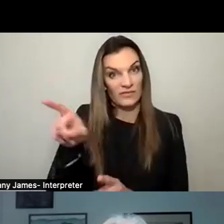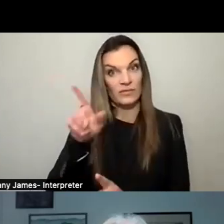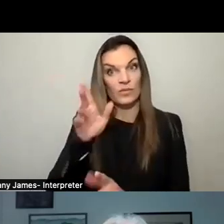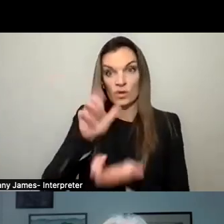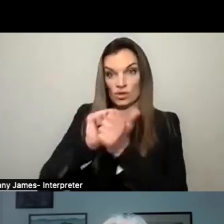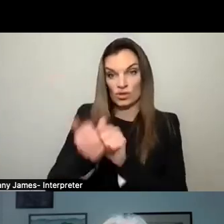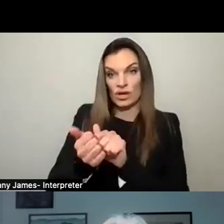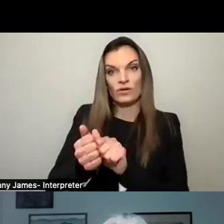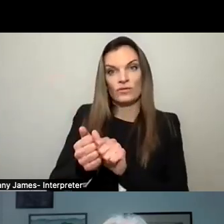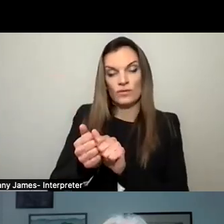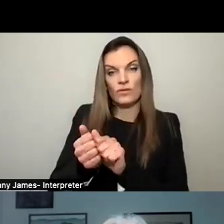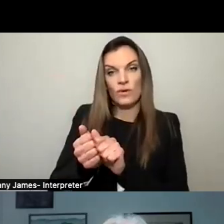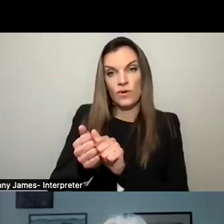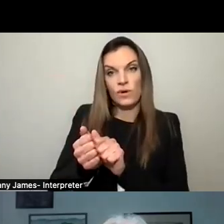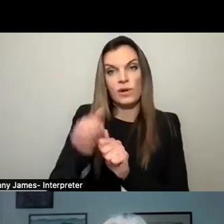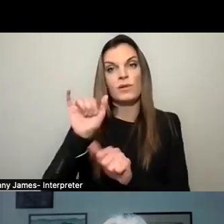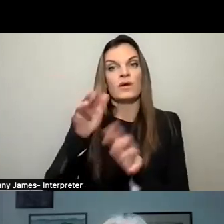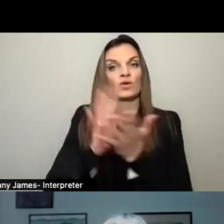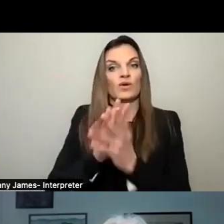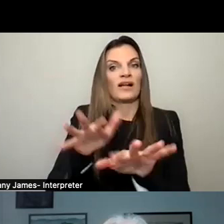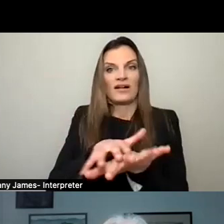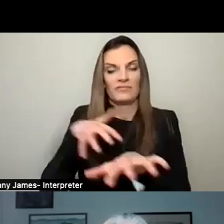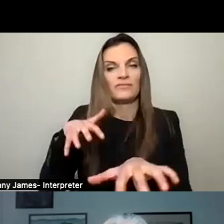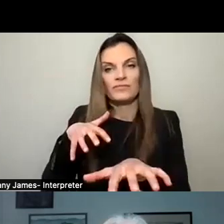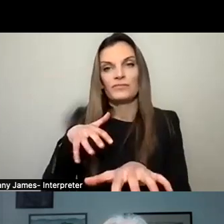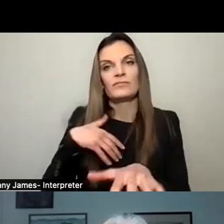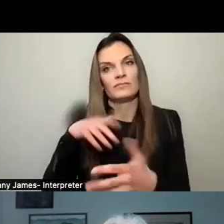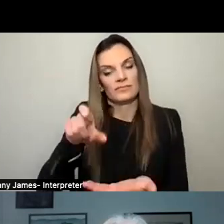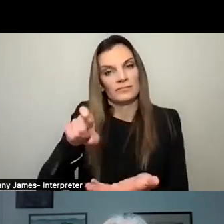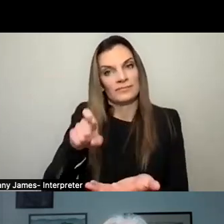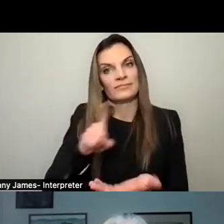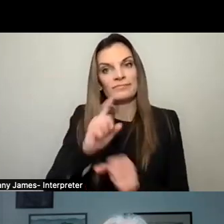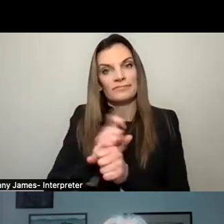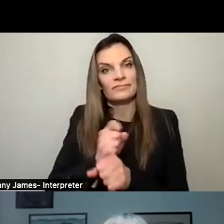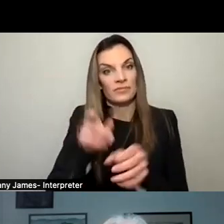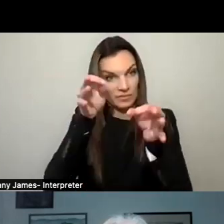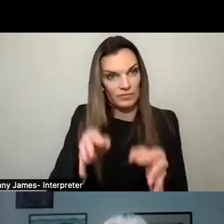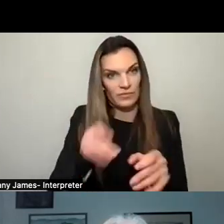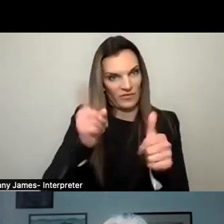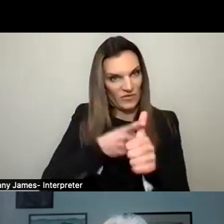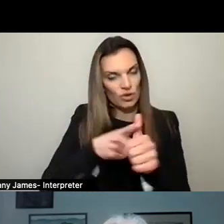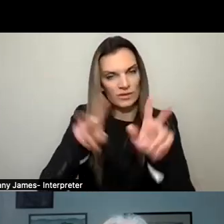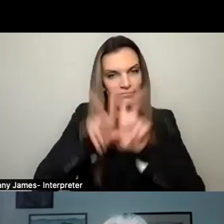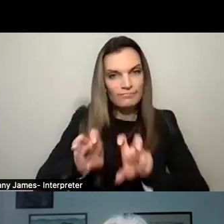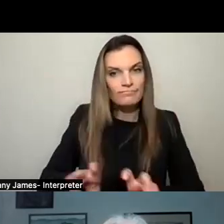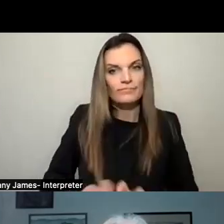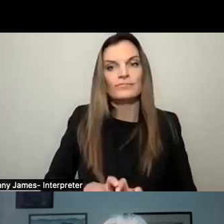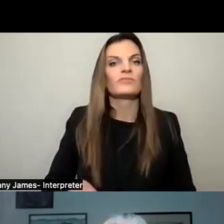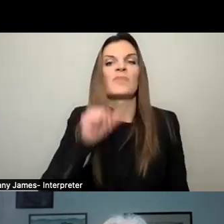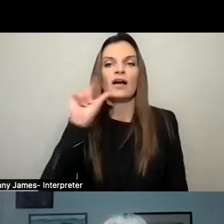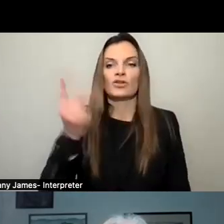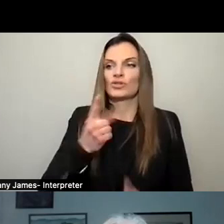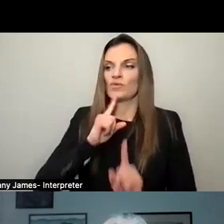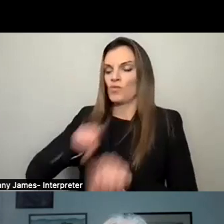change the change of the flow of traffic inside our village. These are things we need to do in a decisive action plan that are not reactive